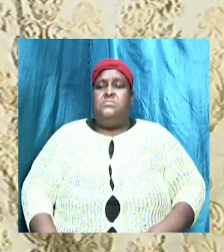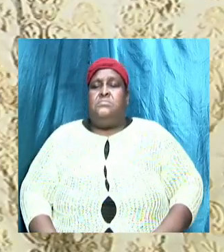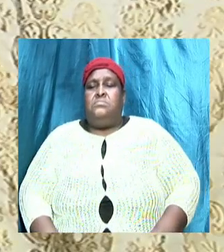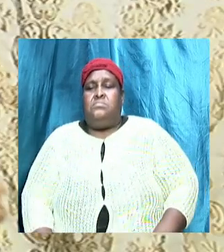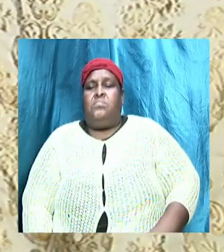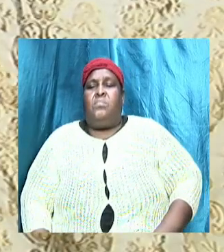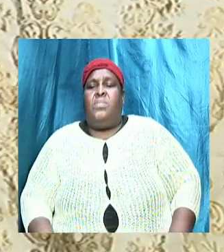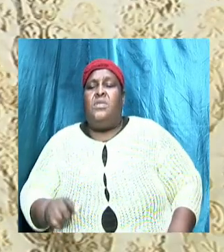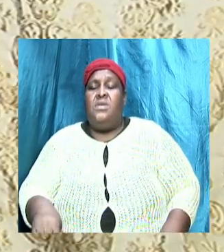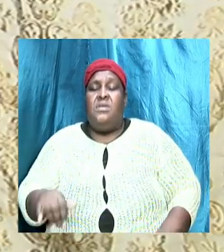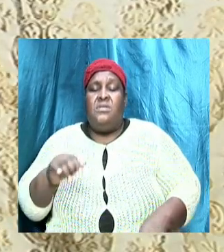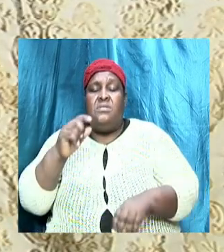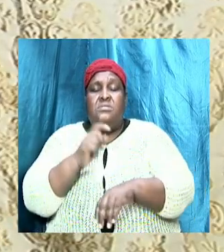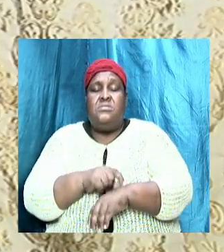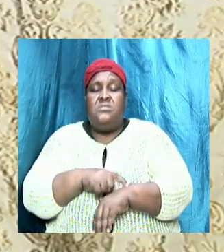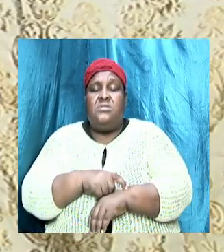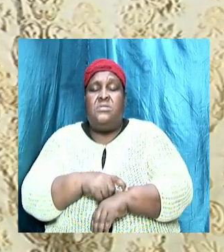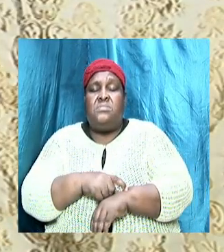from that time